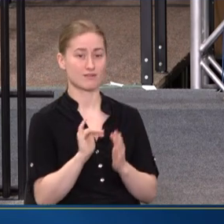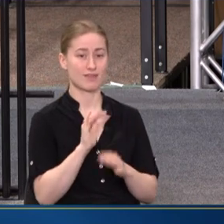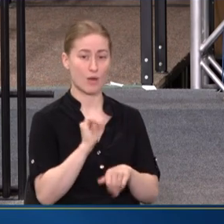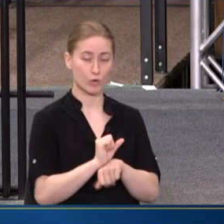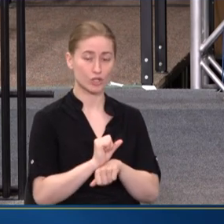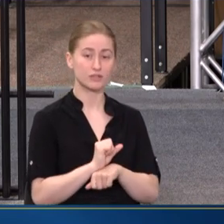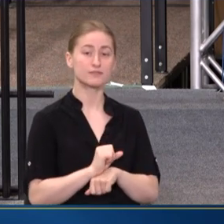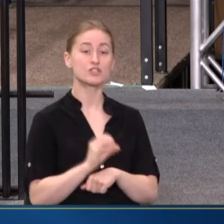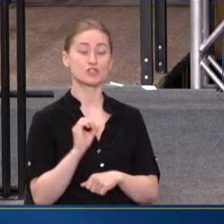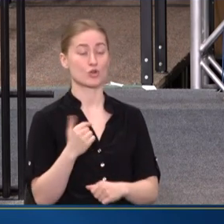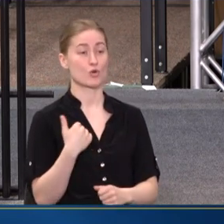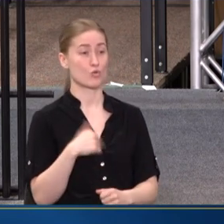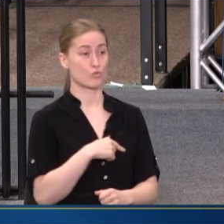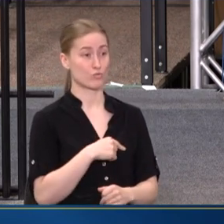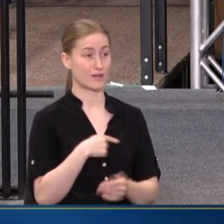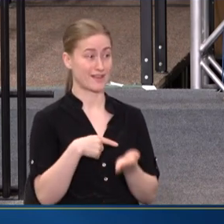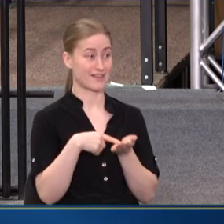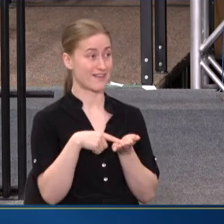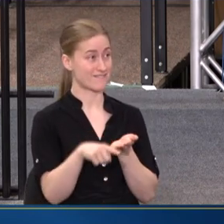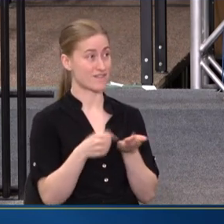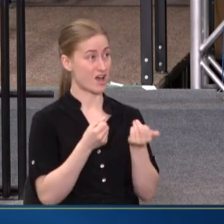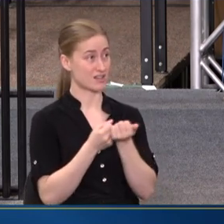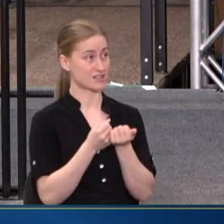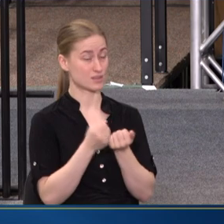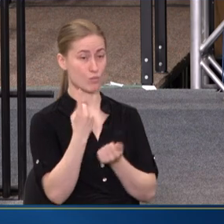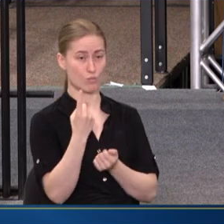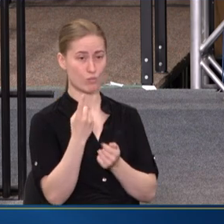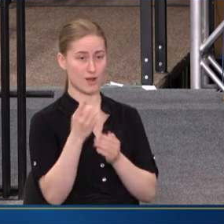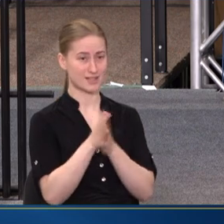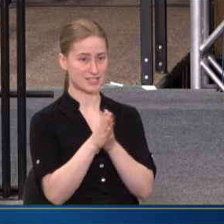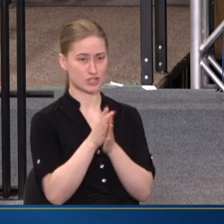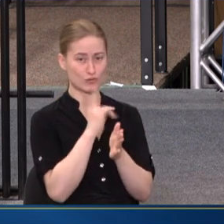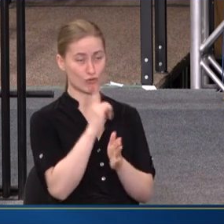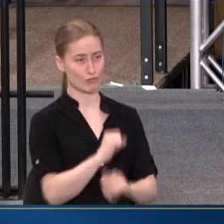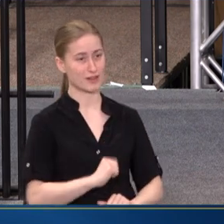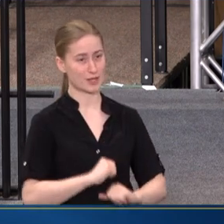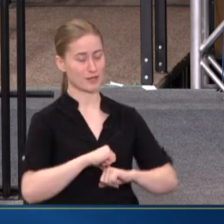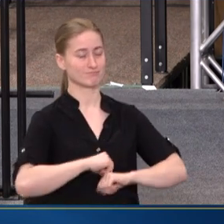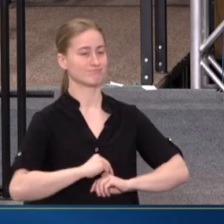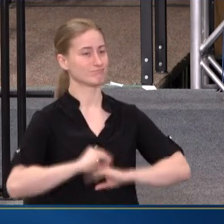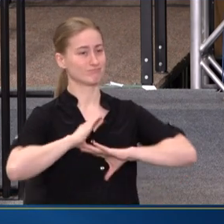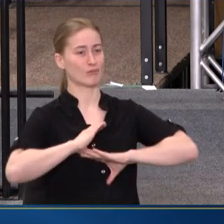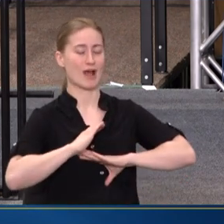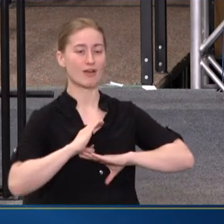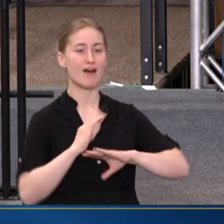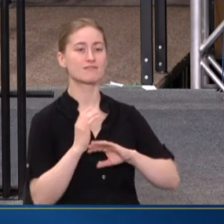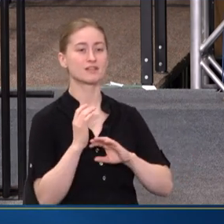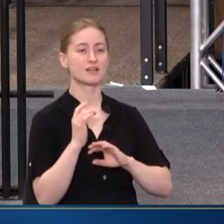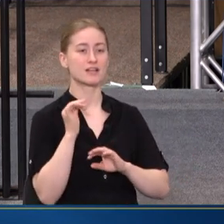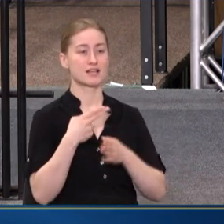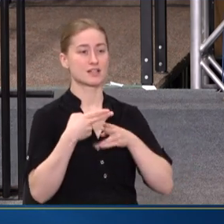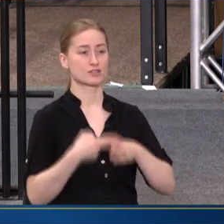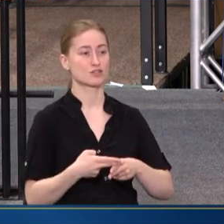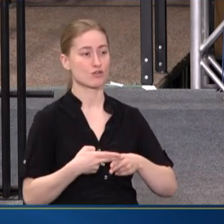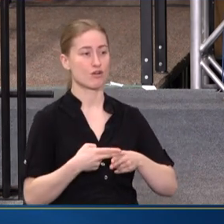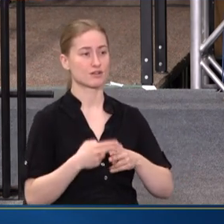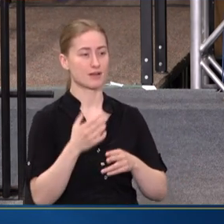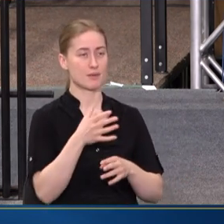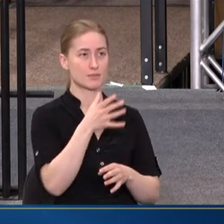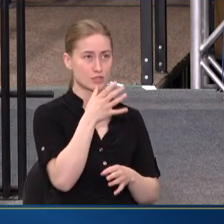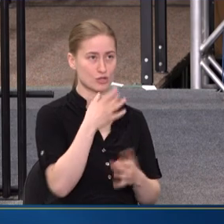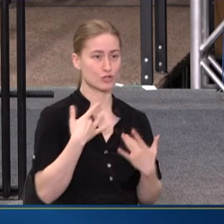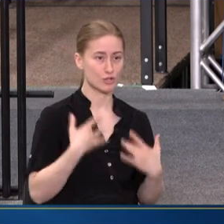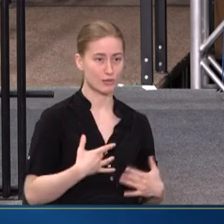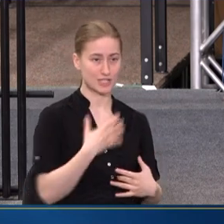AND SO WE FUND AN INITIATIVE THAT WE'RE REALLY PROUD OF, THAT IS CALLED, THAT IS OUR MATERNAL